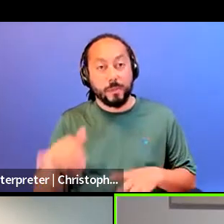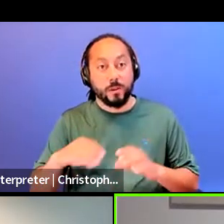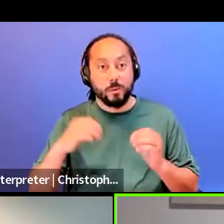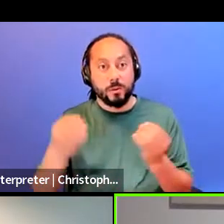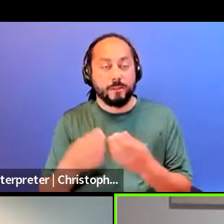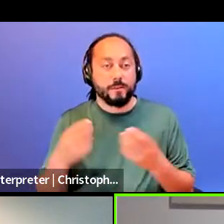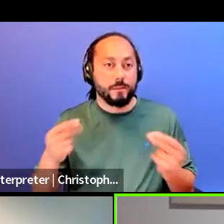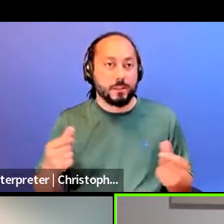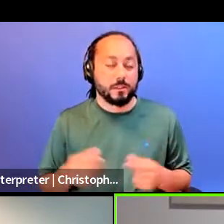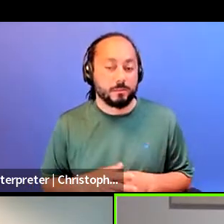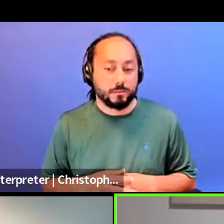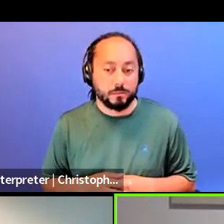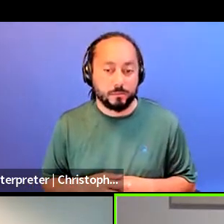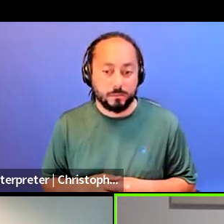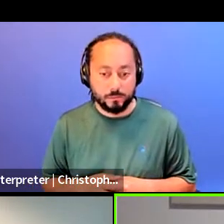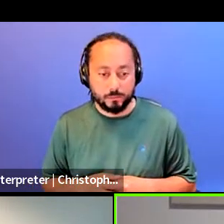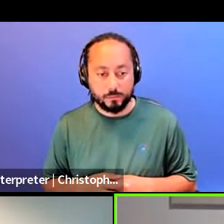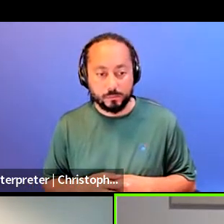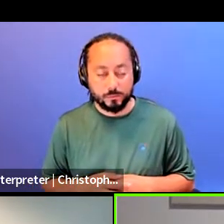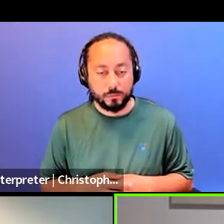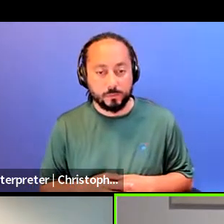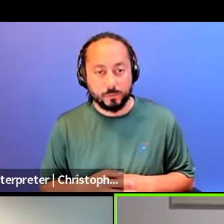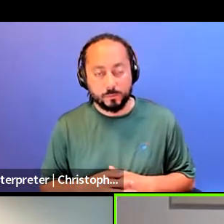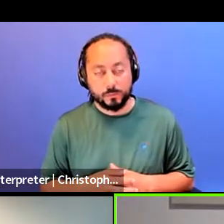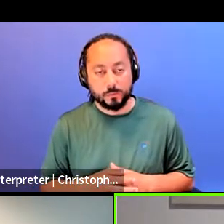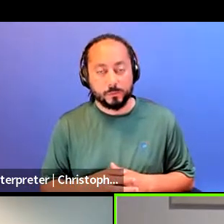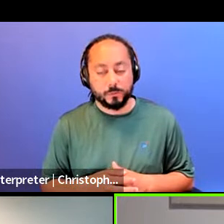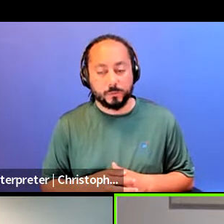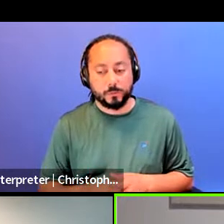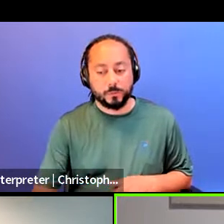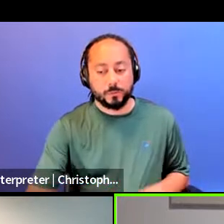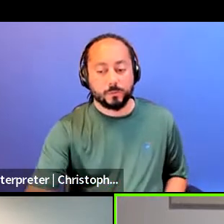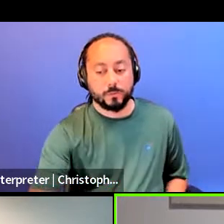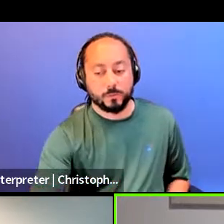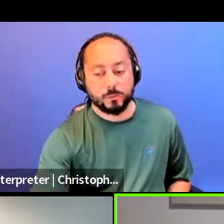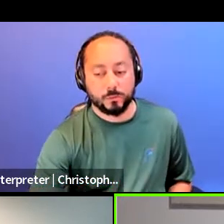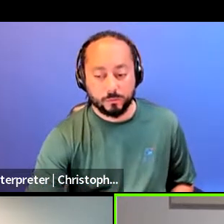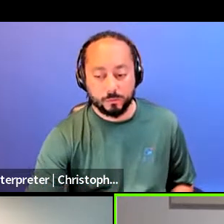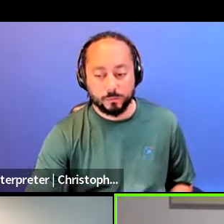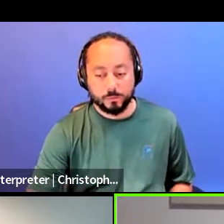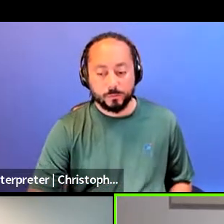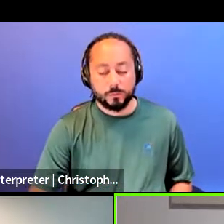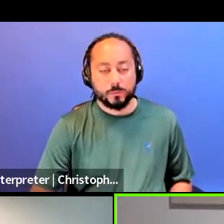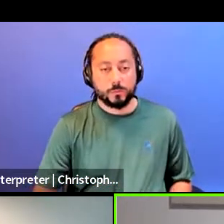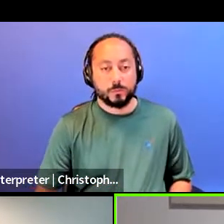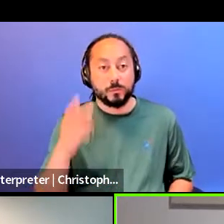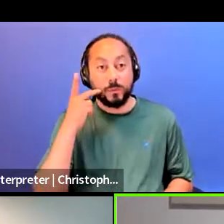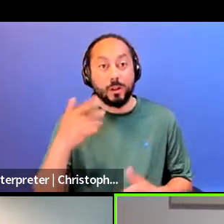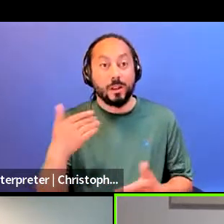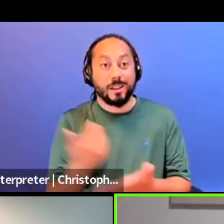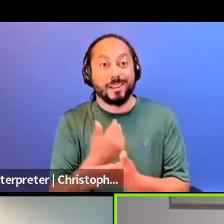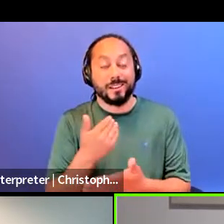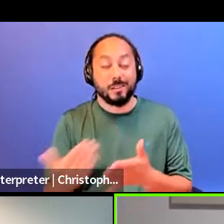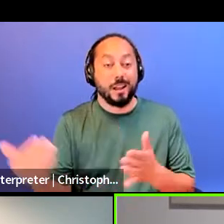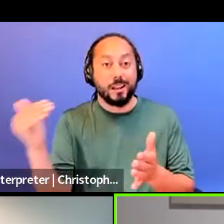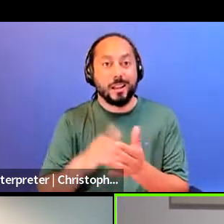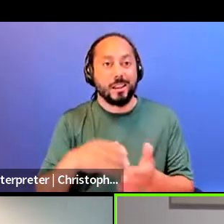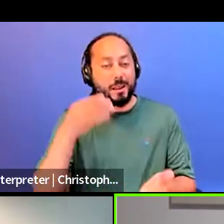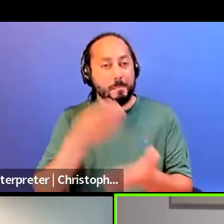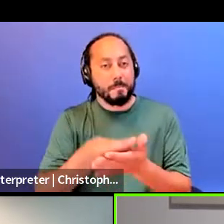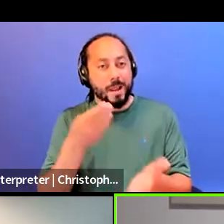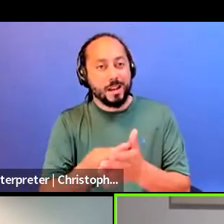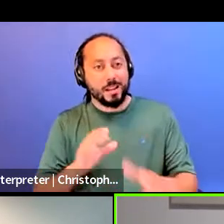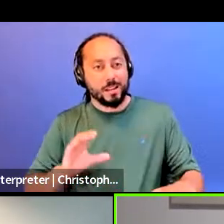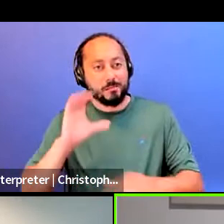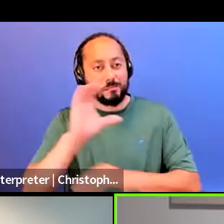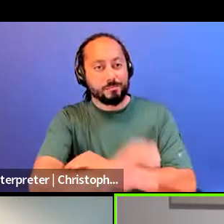we saw again, like the continuous, um, you know, uh, misappropriation of money and, and, you know, for some people,